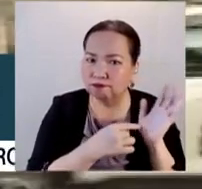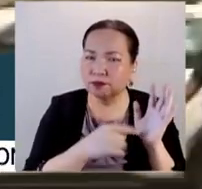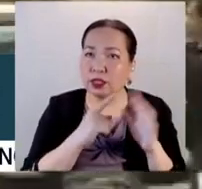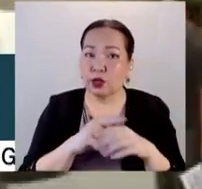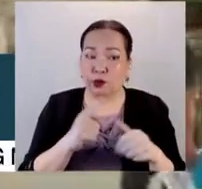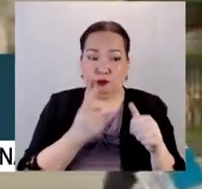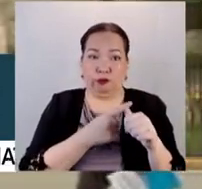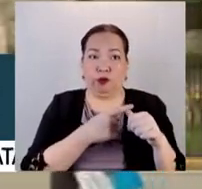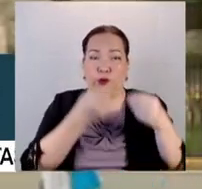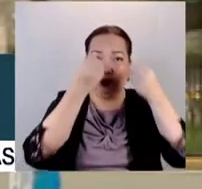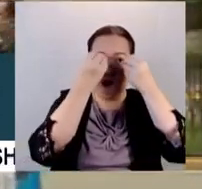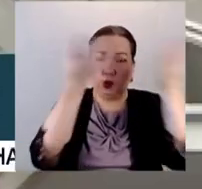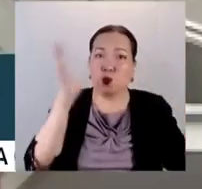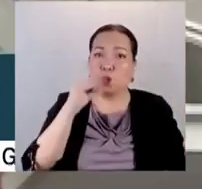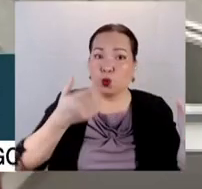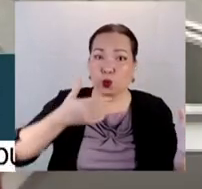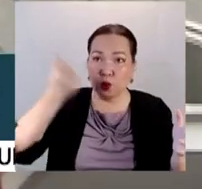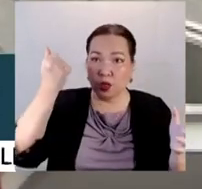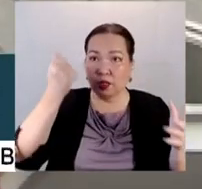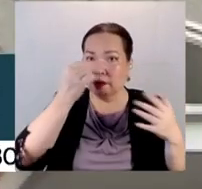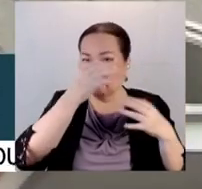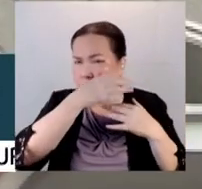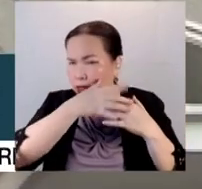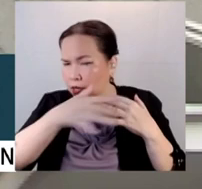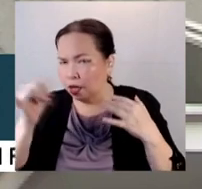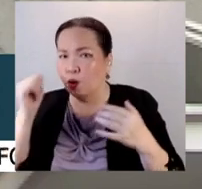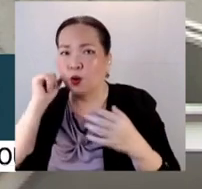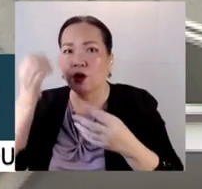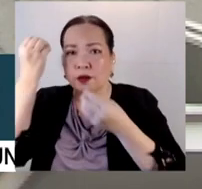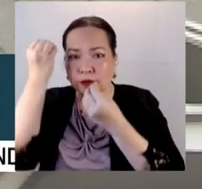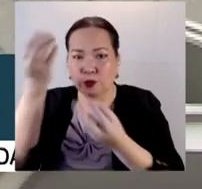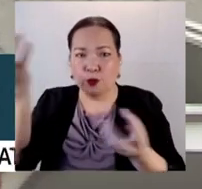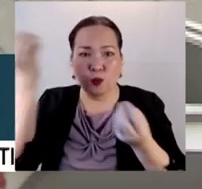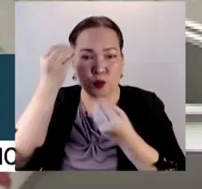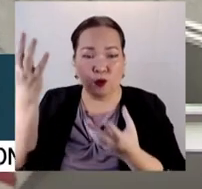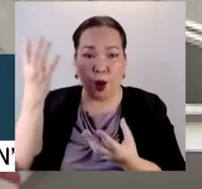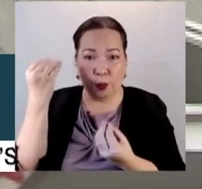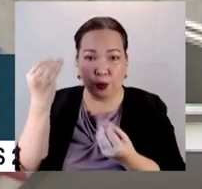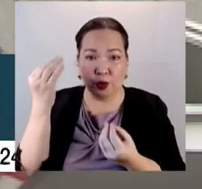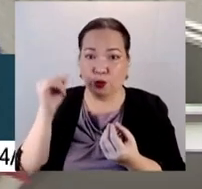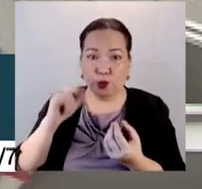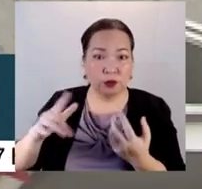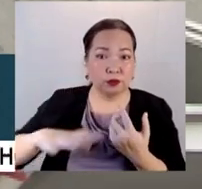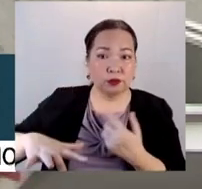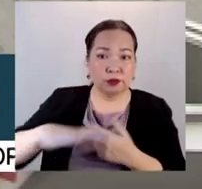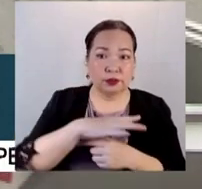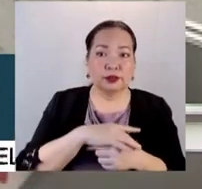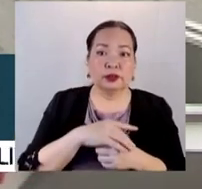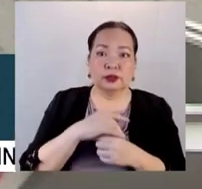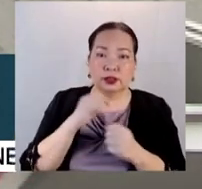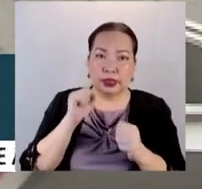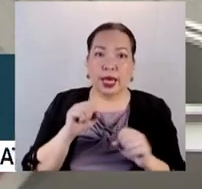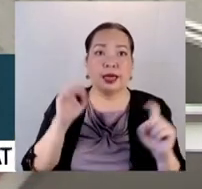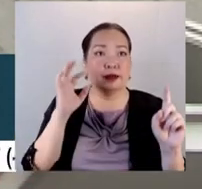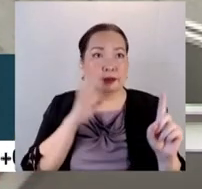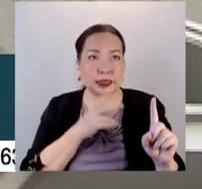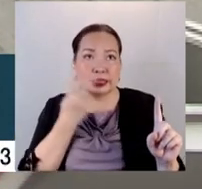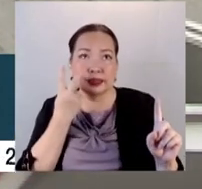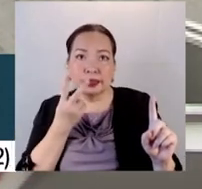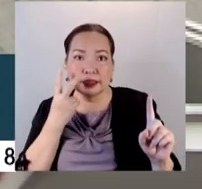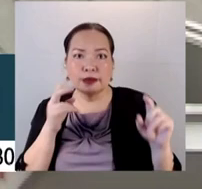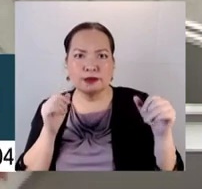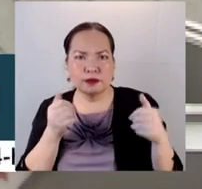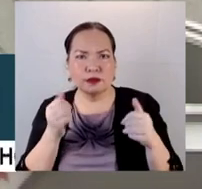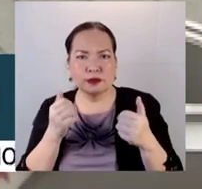to ensure that the public will always be informed, that all stakeholders will have not only being able to observe, but will have